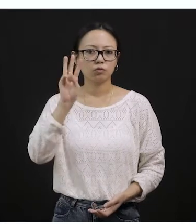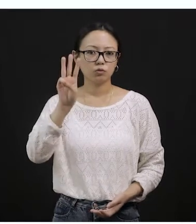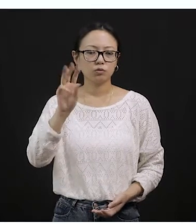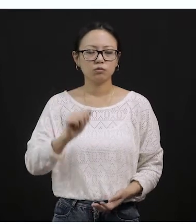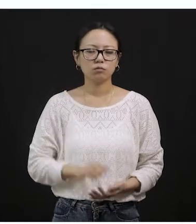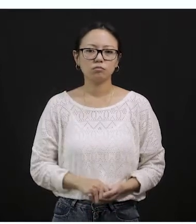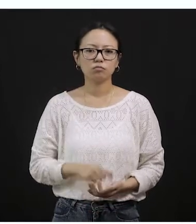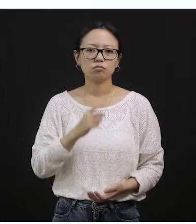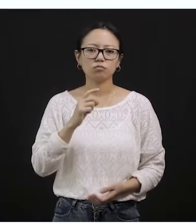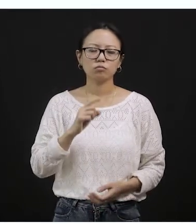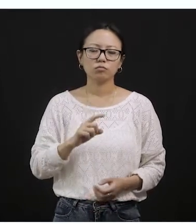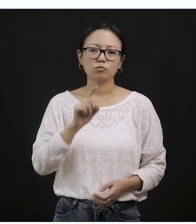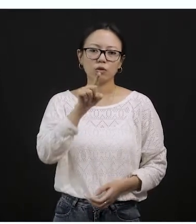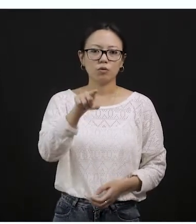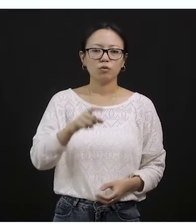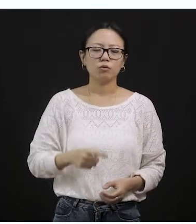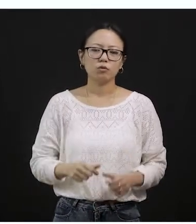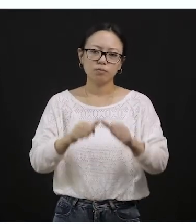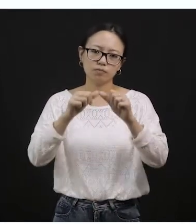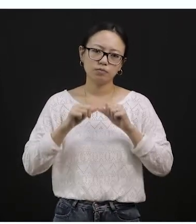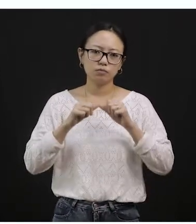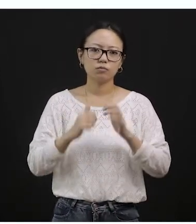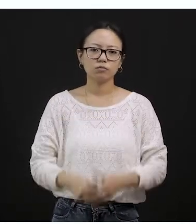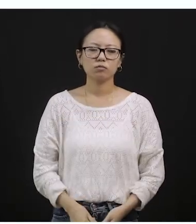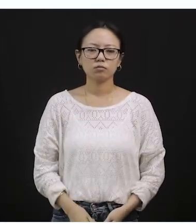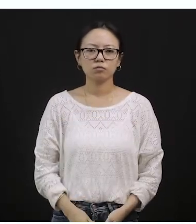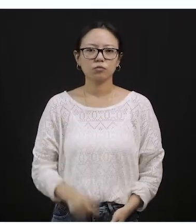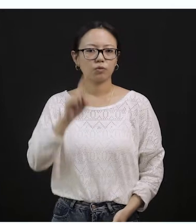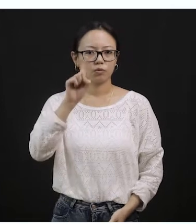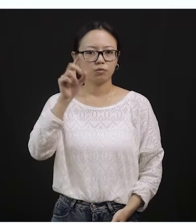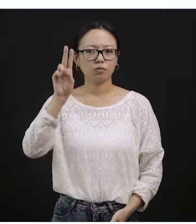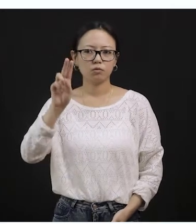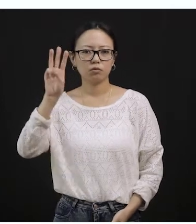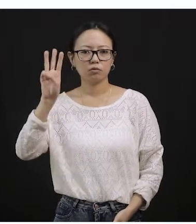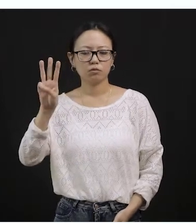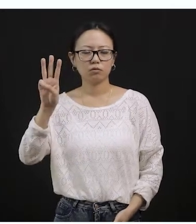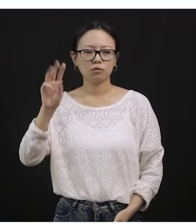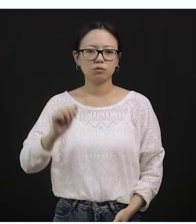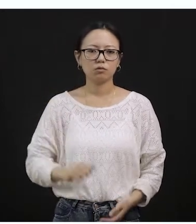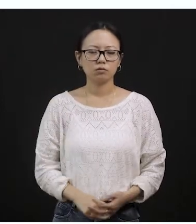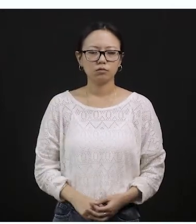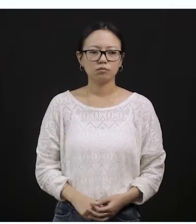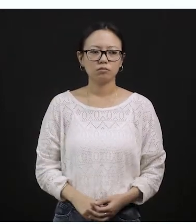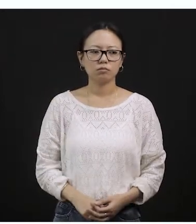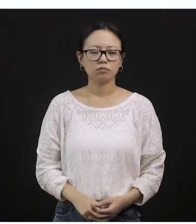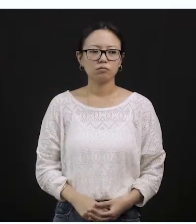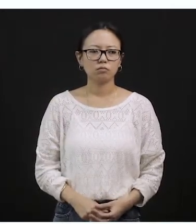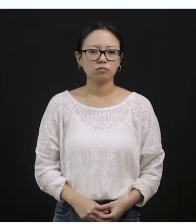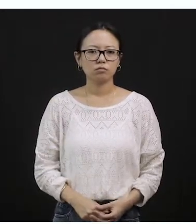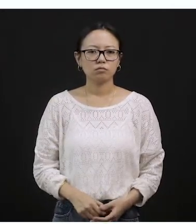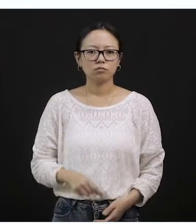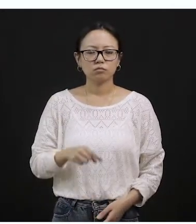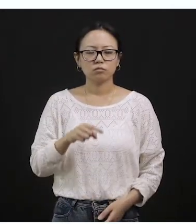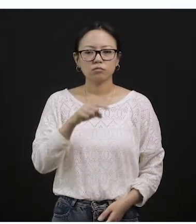you know, this baby, okay? One, two, three. So this is